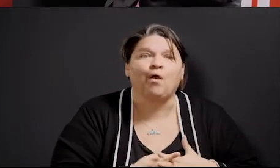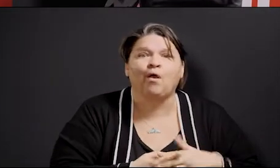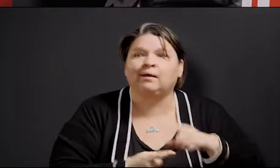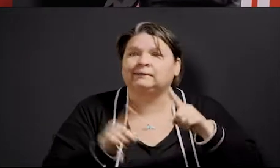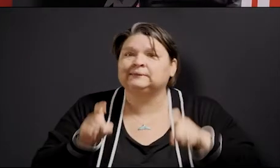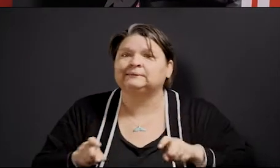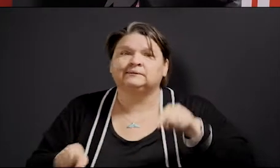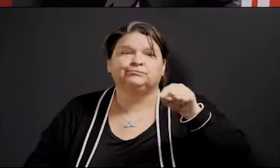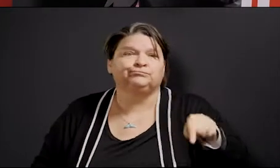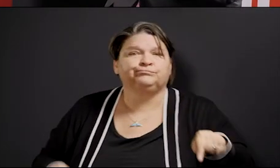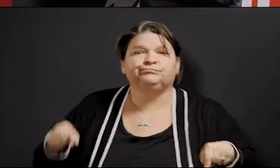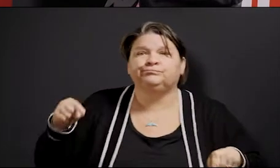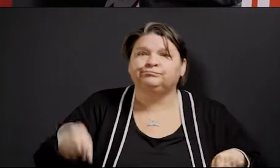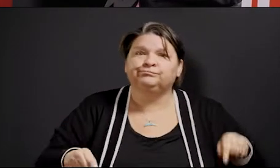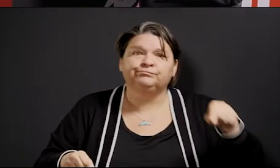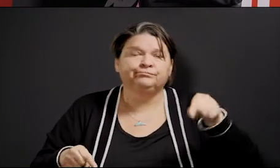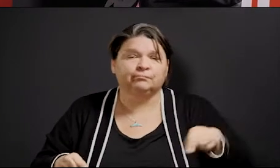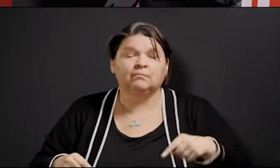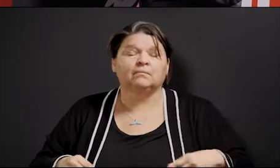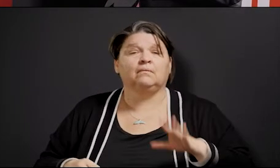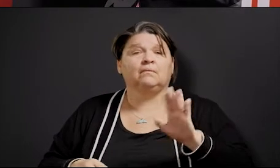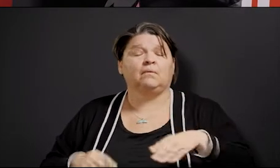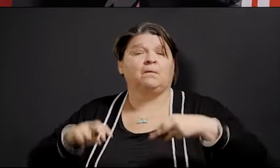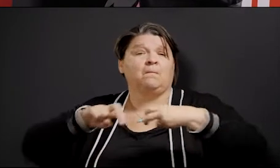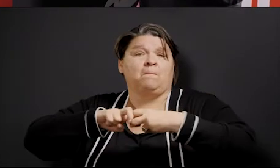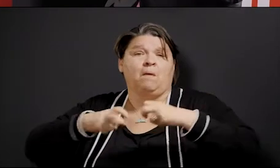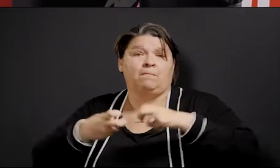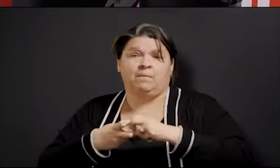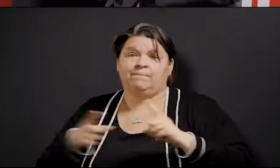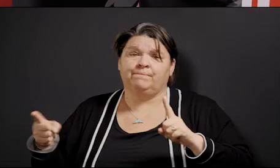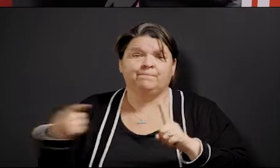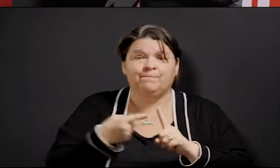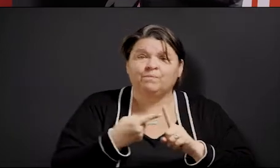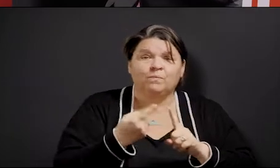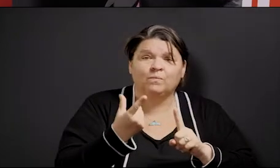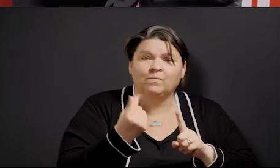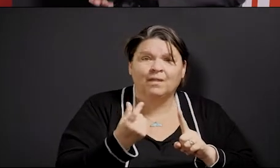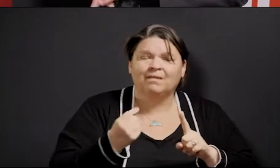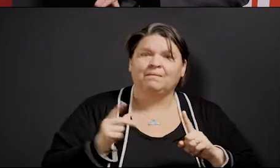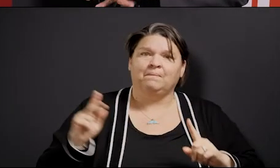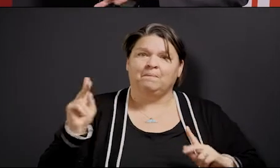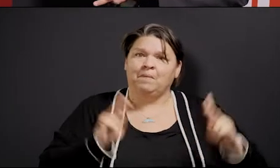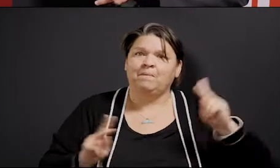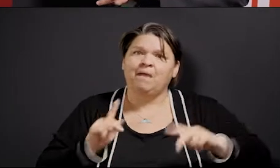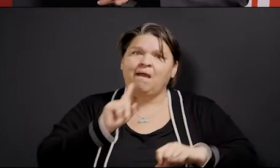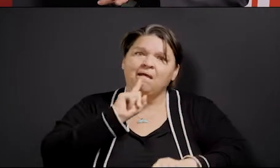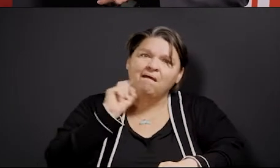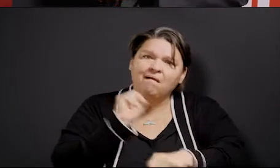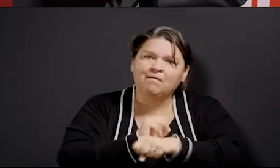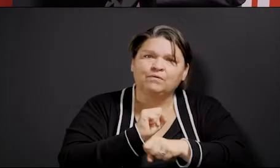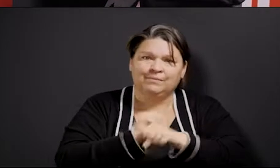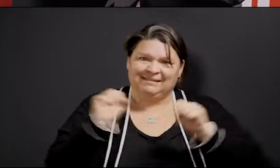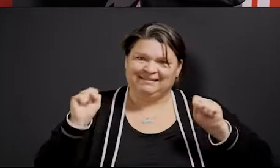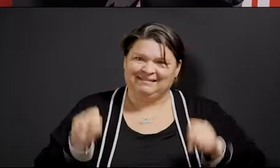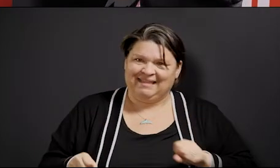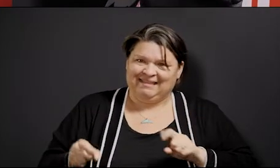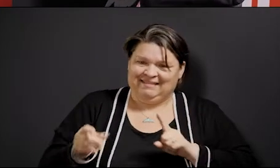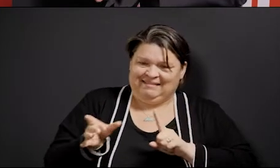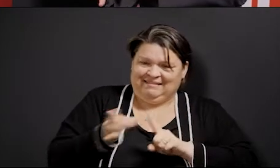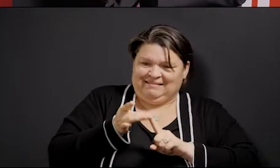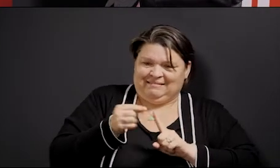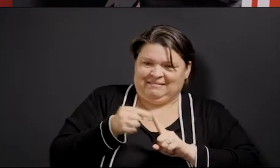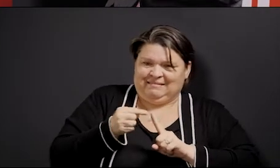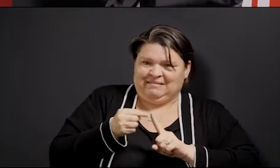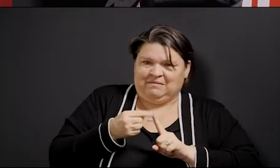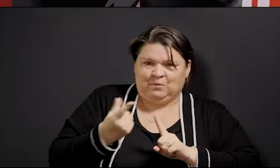to get the test and that's what we're working on right now is to start to stand up some of these independent testing centers so that people who